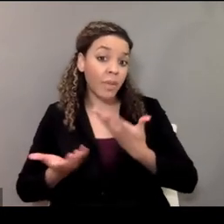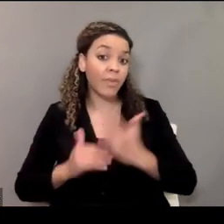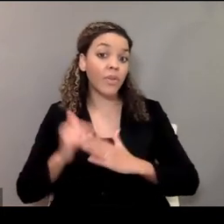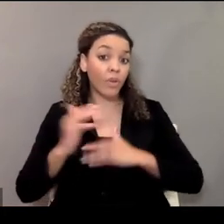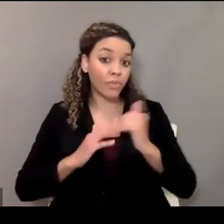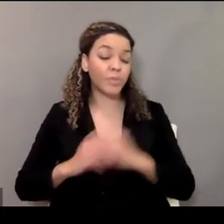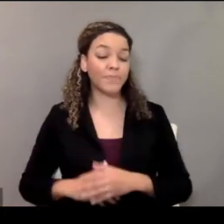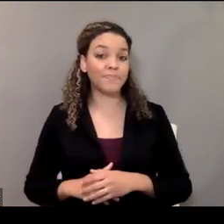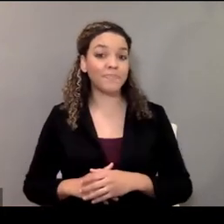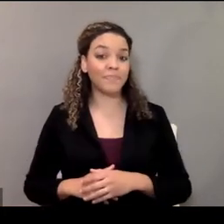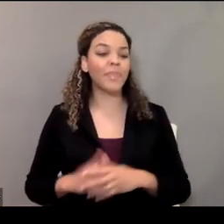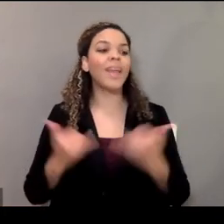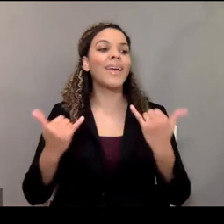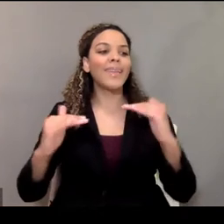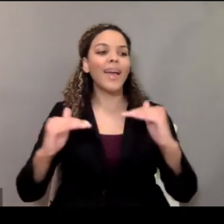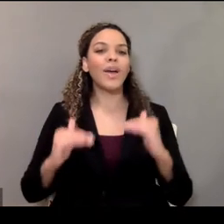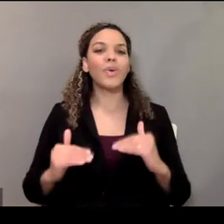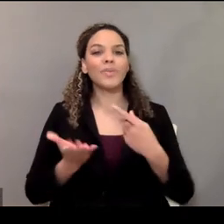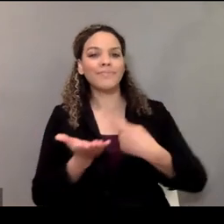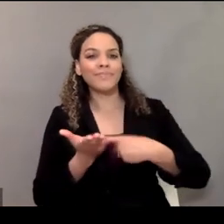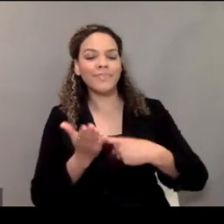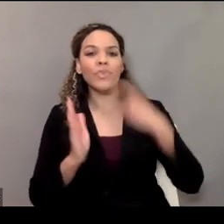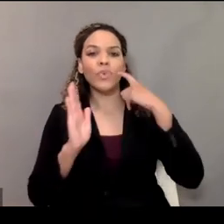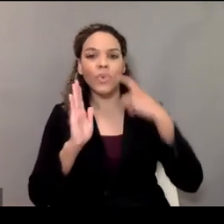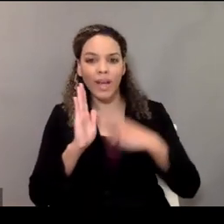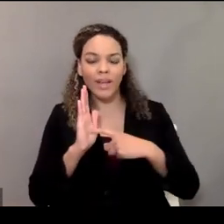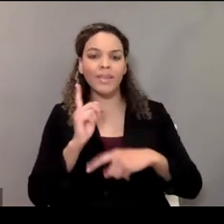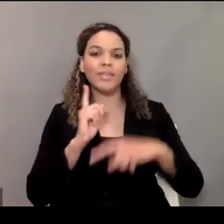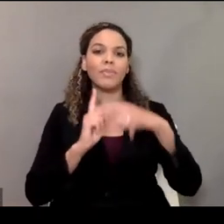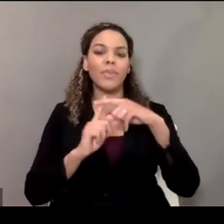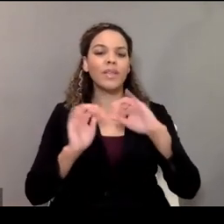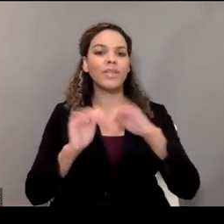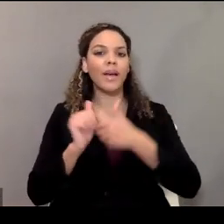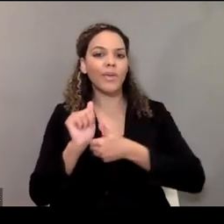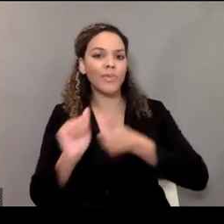So now we're going to talk a little bit about recognizing and preventing abuse.